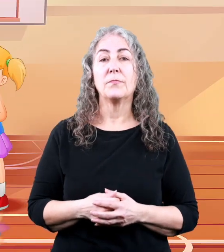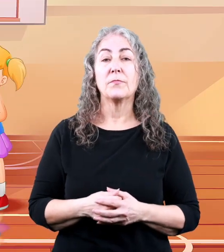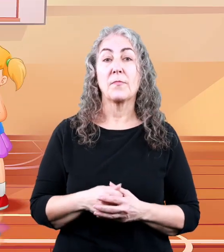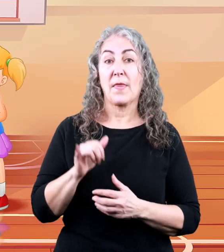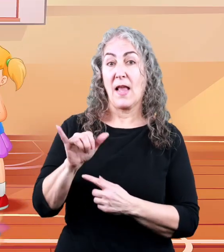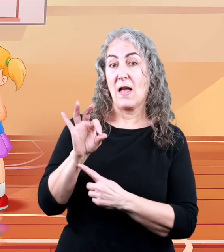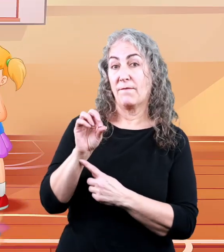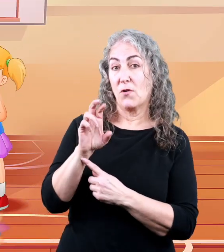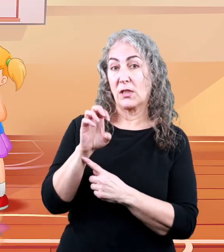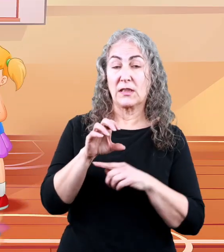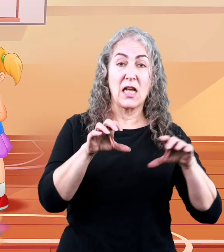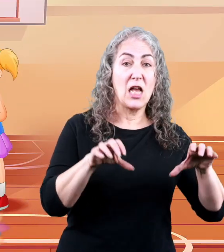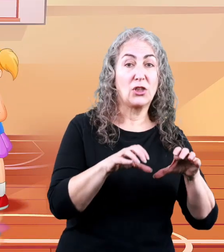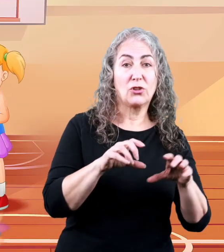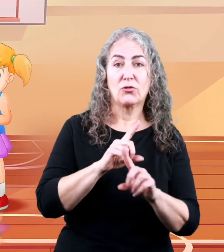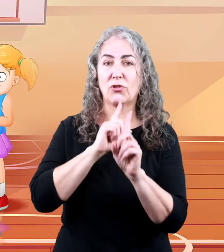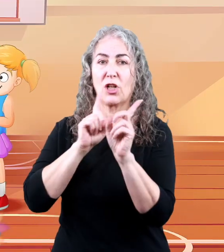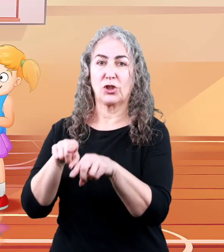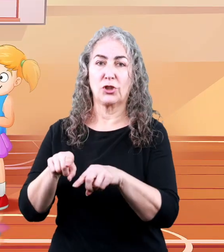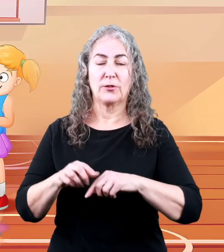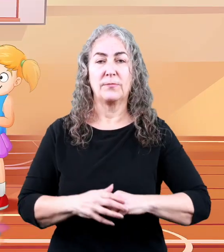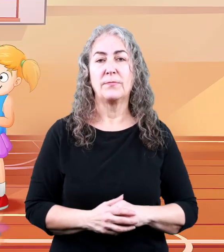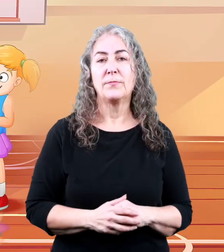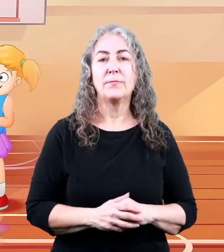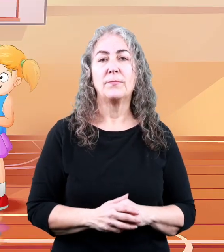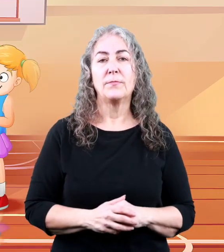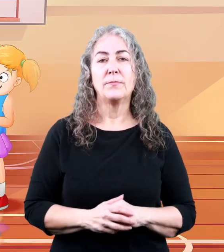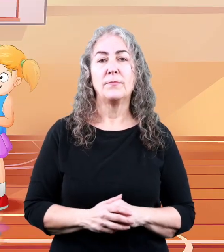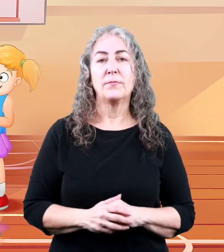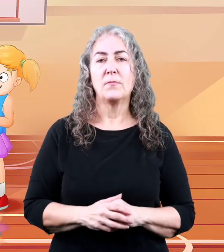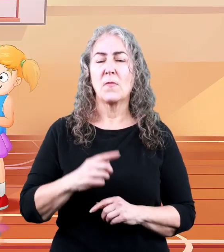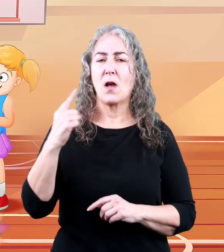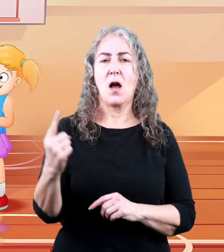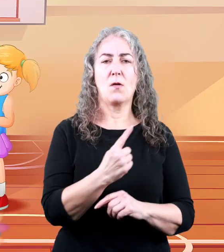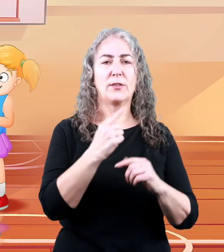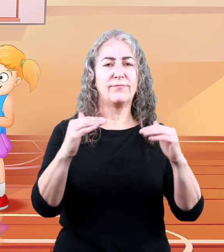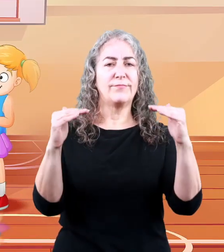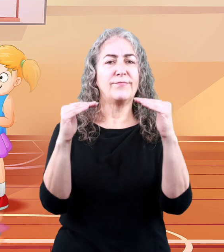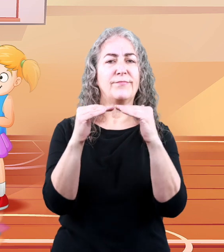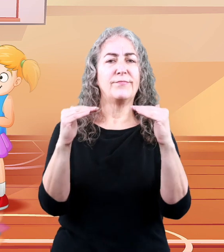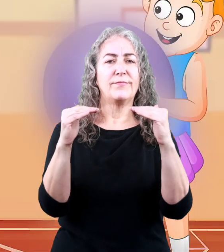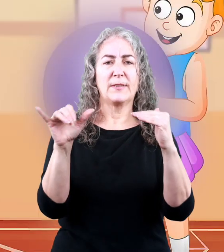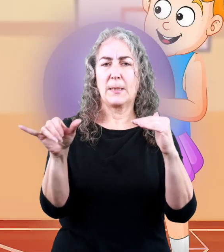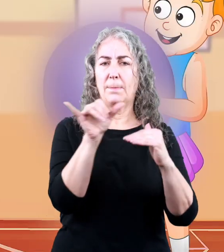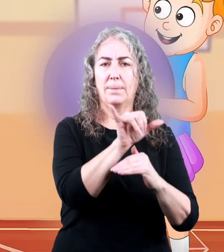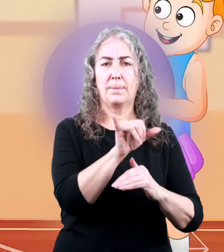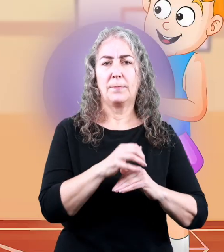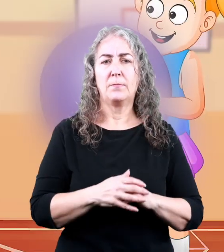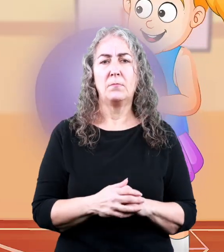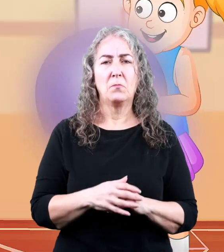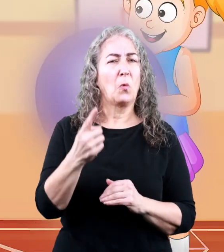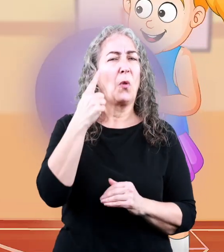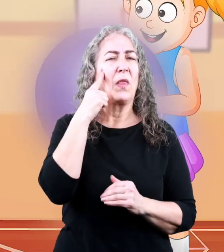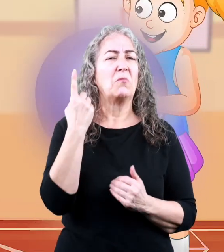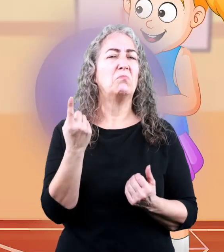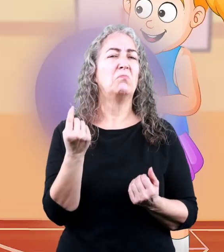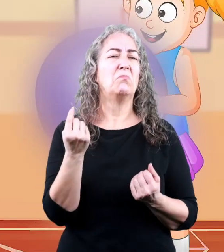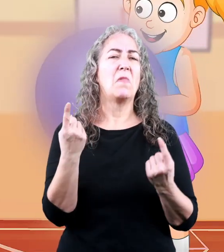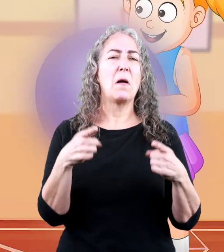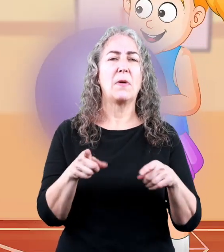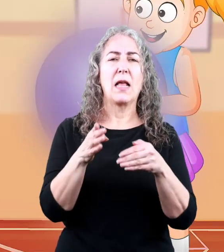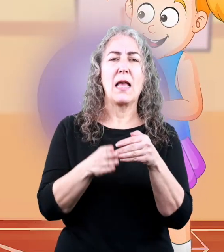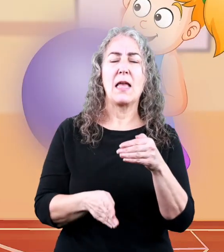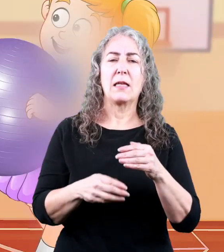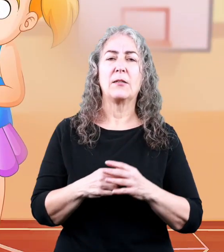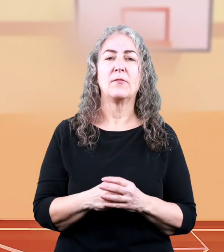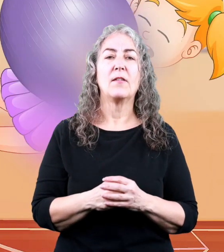So, if the forces of action and reaction are always equal, how do you think this is